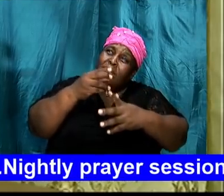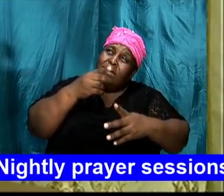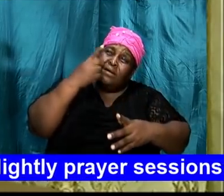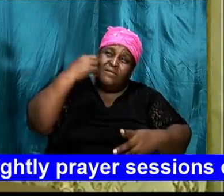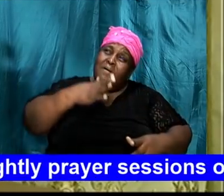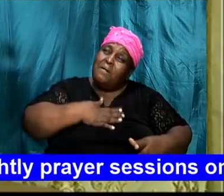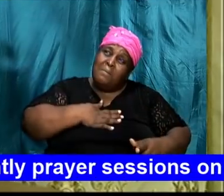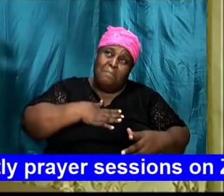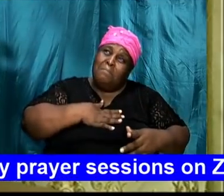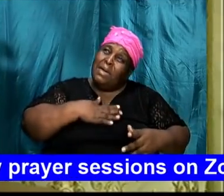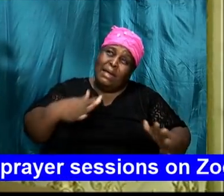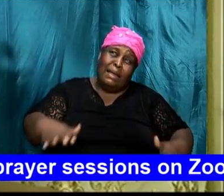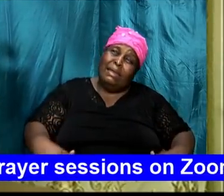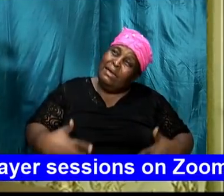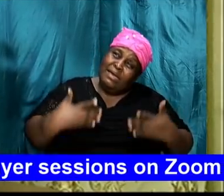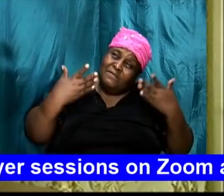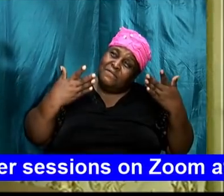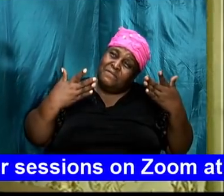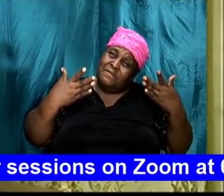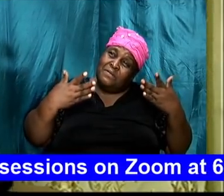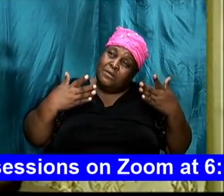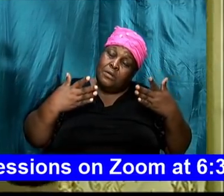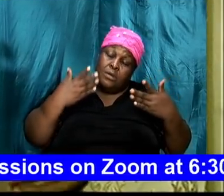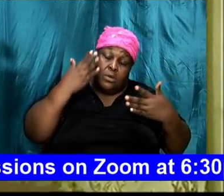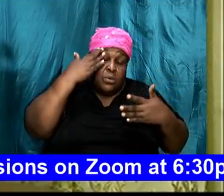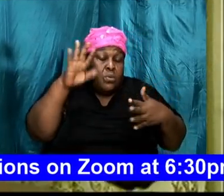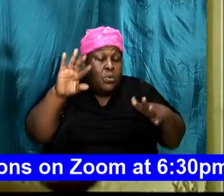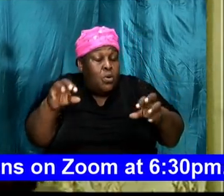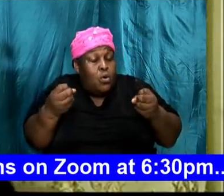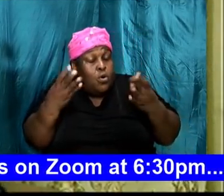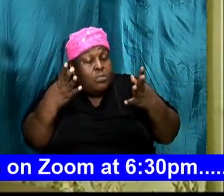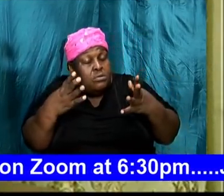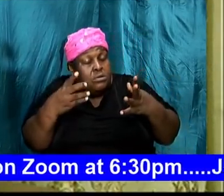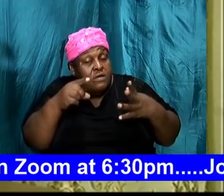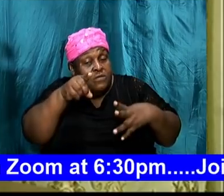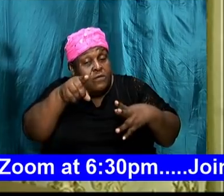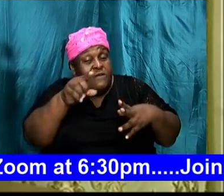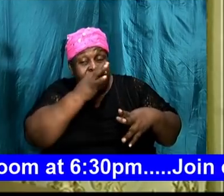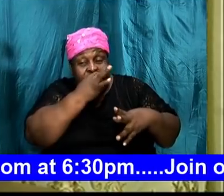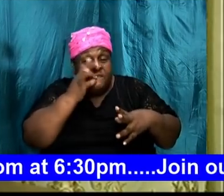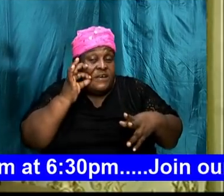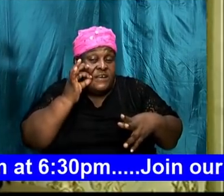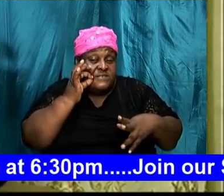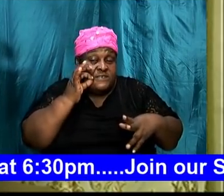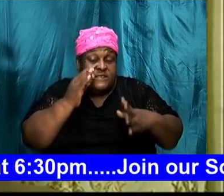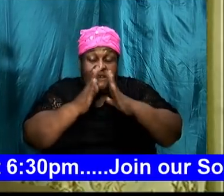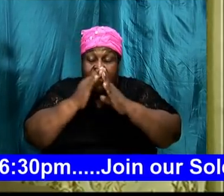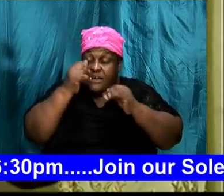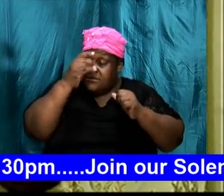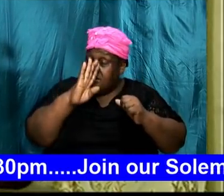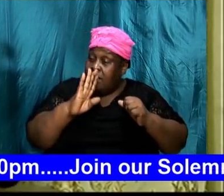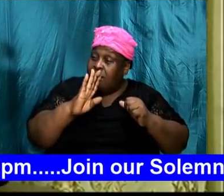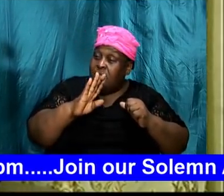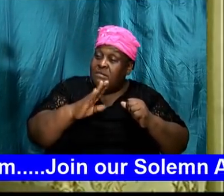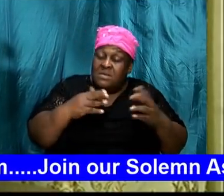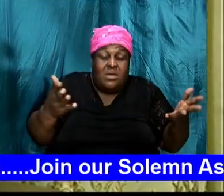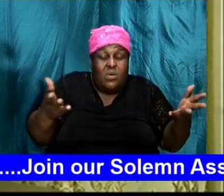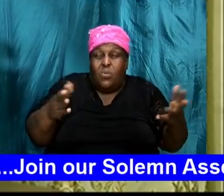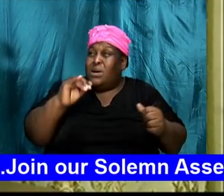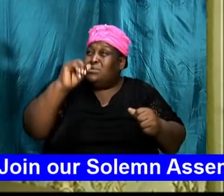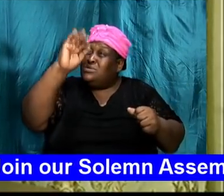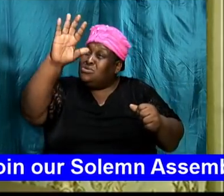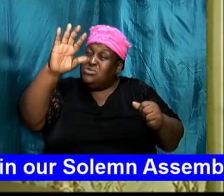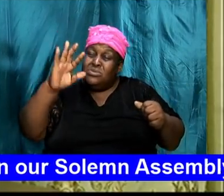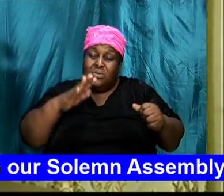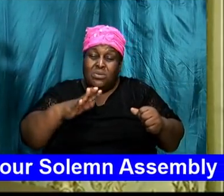fasted and said, Lord, what is your will for my life as it pertains to ministry? What is your will for my life as it pertains to a